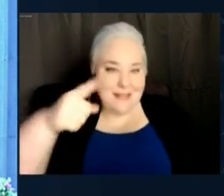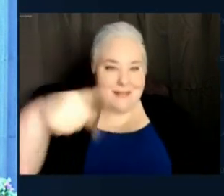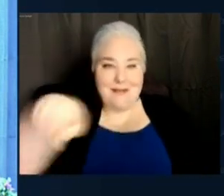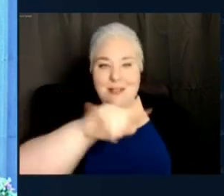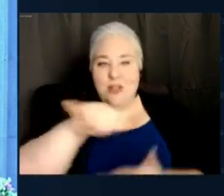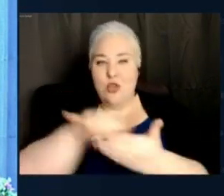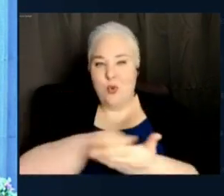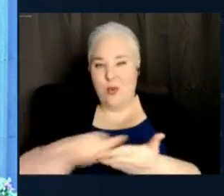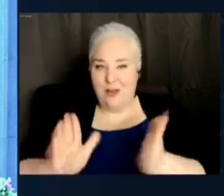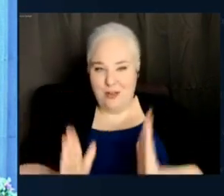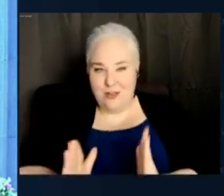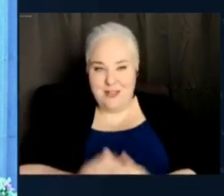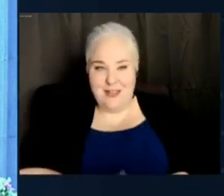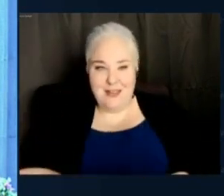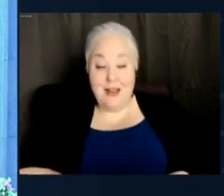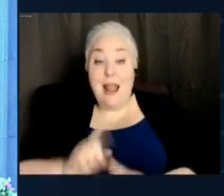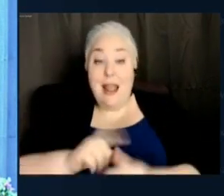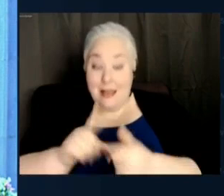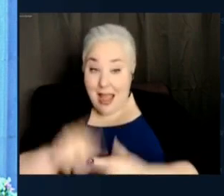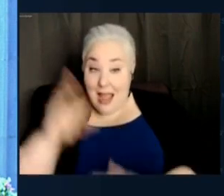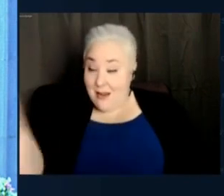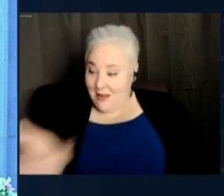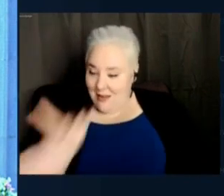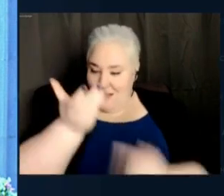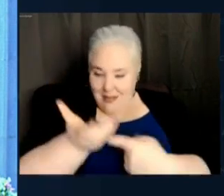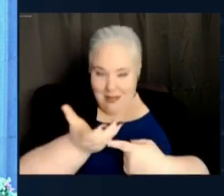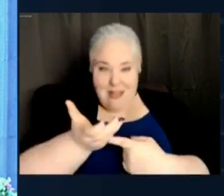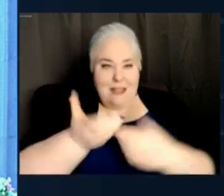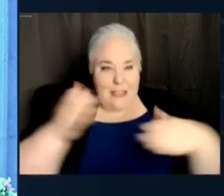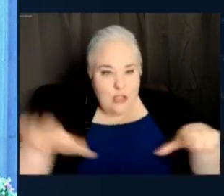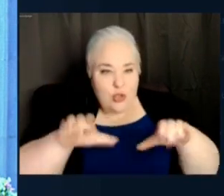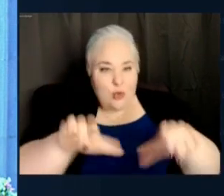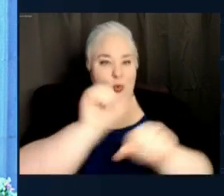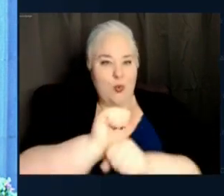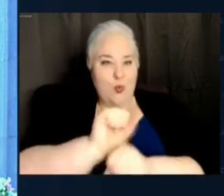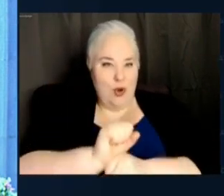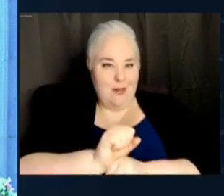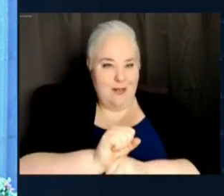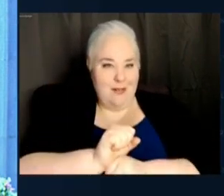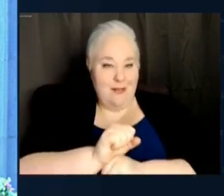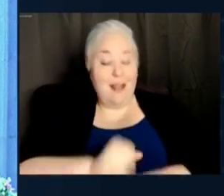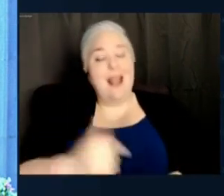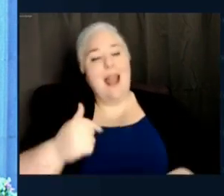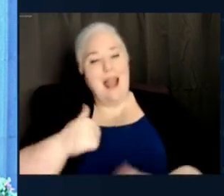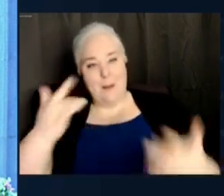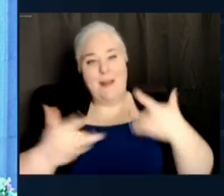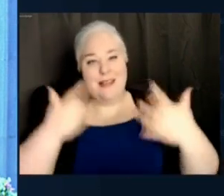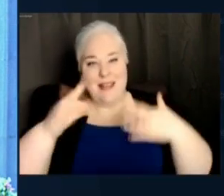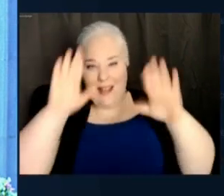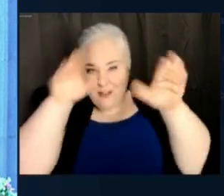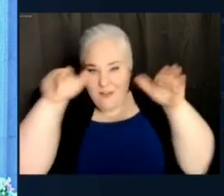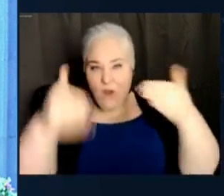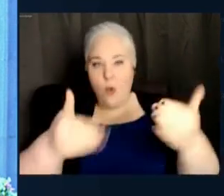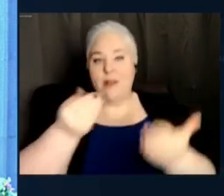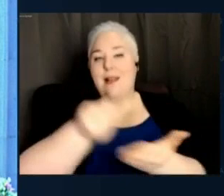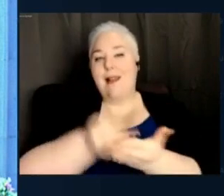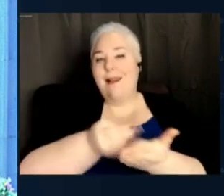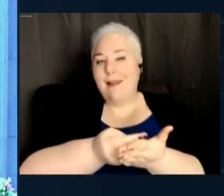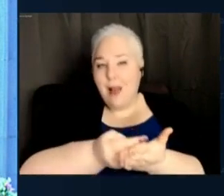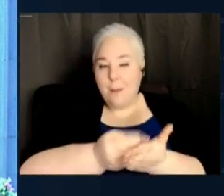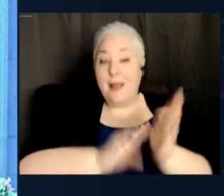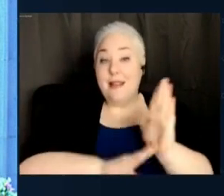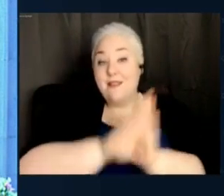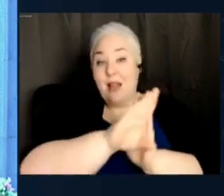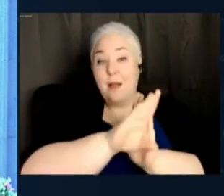then do the work to get the job done. And to that end, I'm excited to focus on economic development in my role